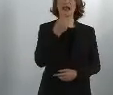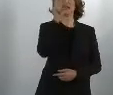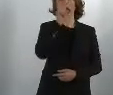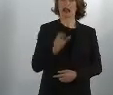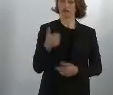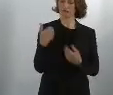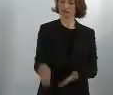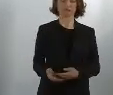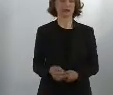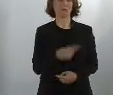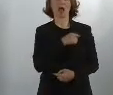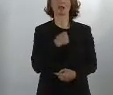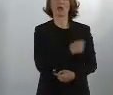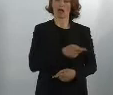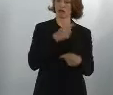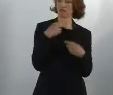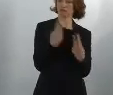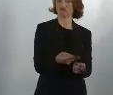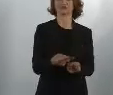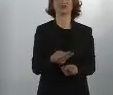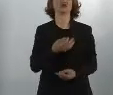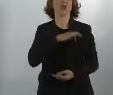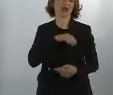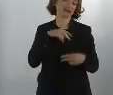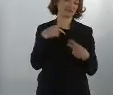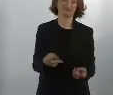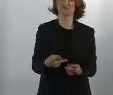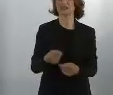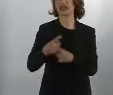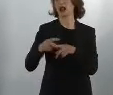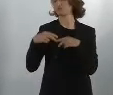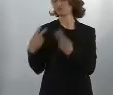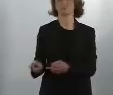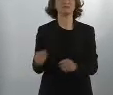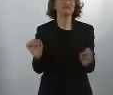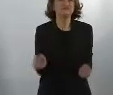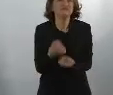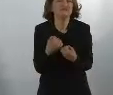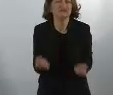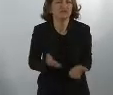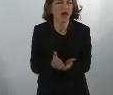solve this question by simply leaving it to Italy, Spain, Malta or Greece.